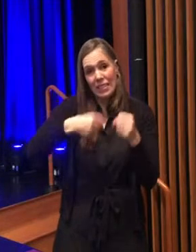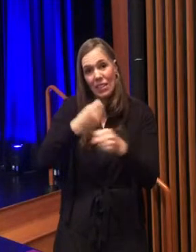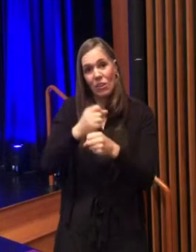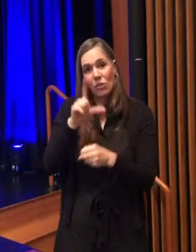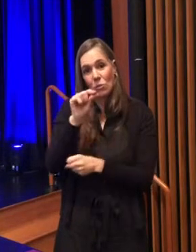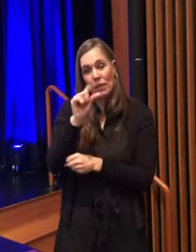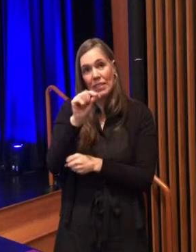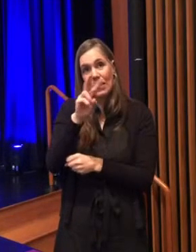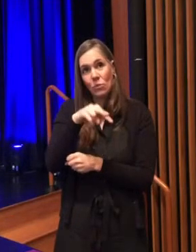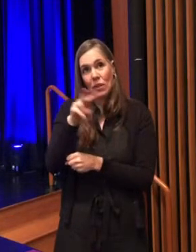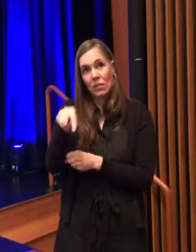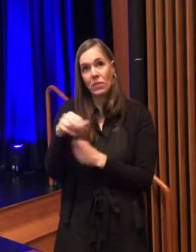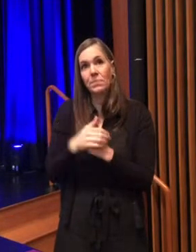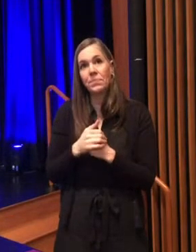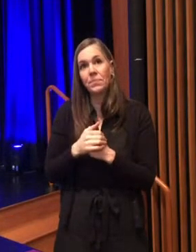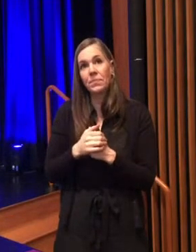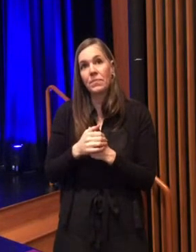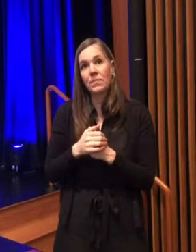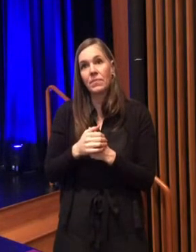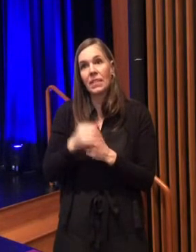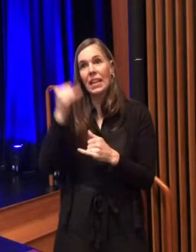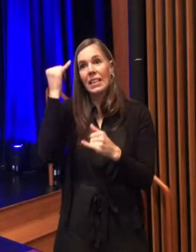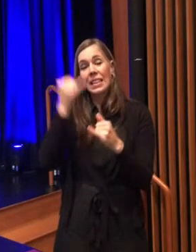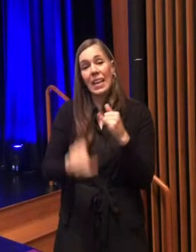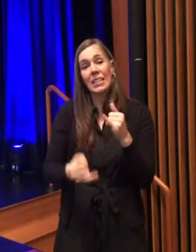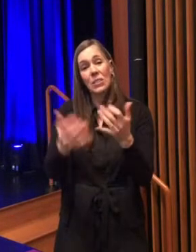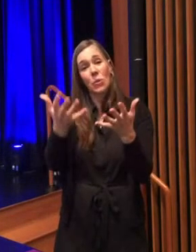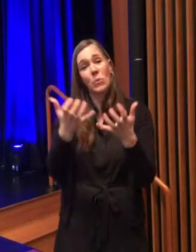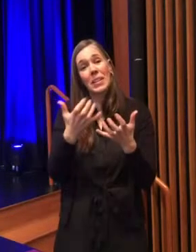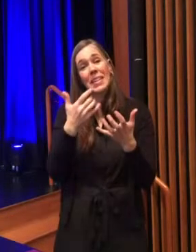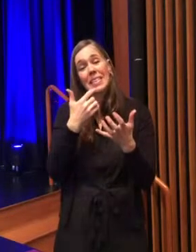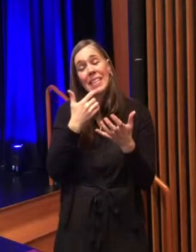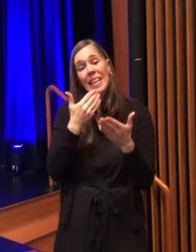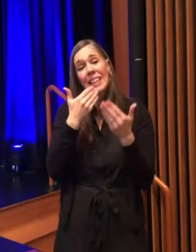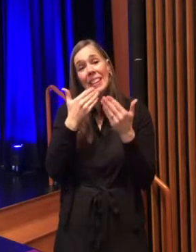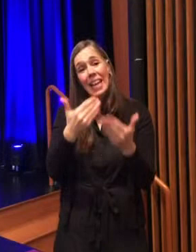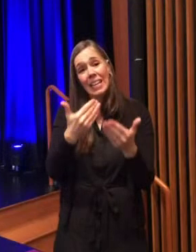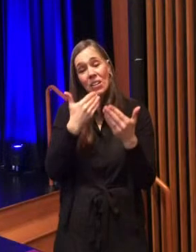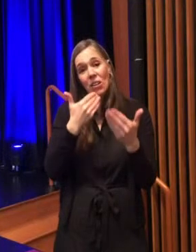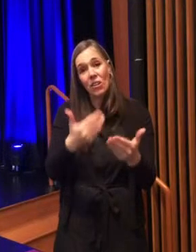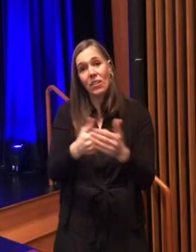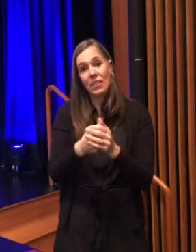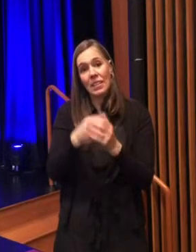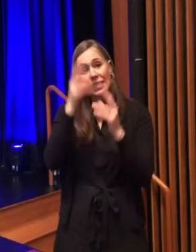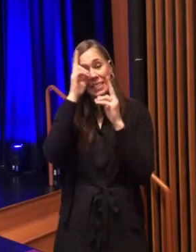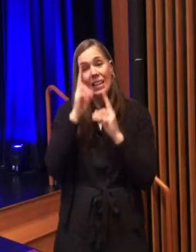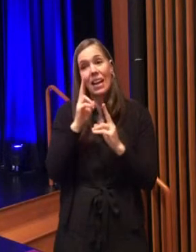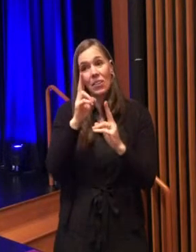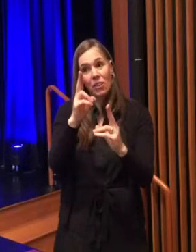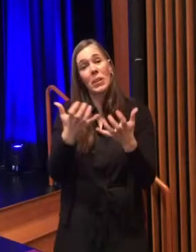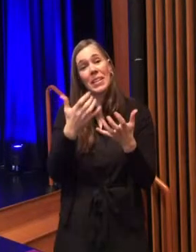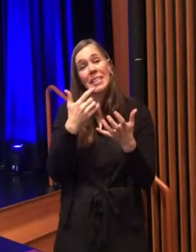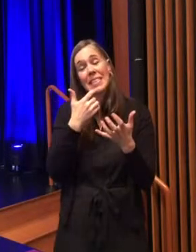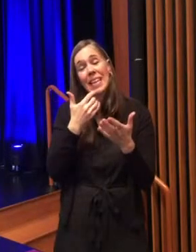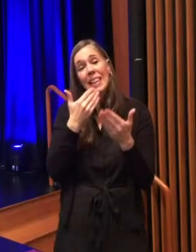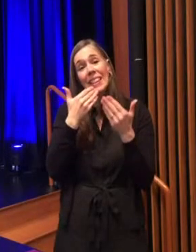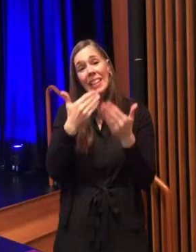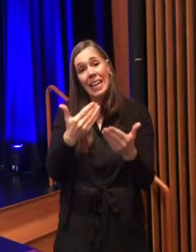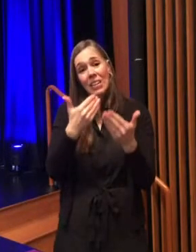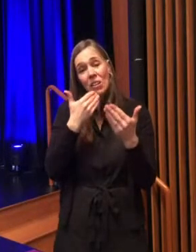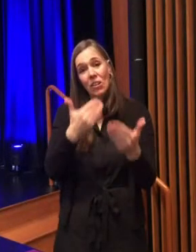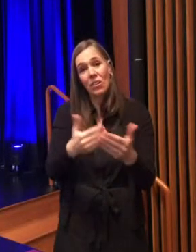lastly i just want to end with a thank you it has been an honor been